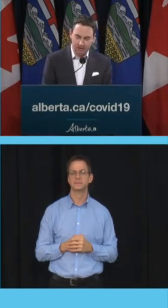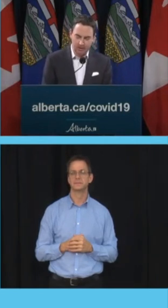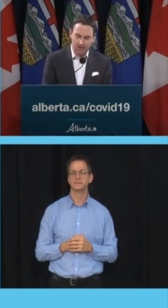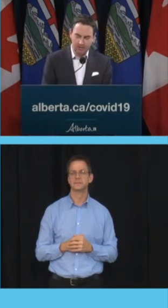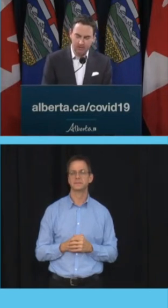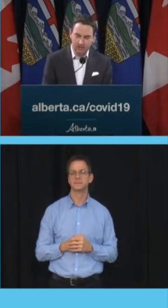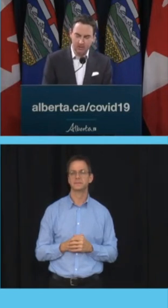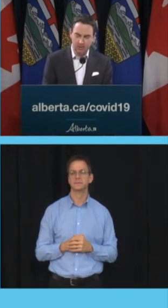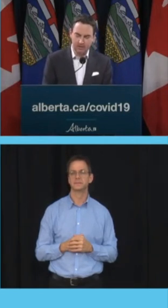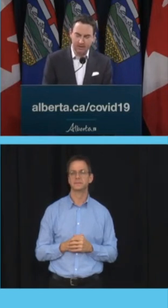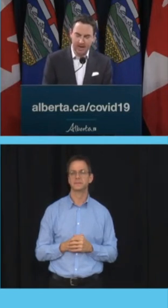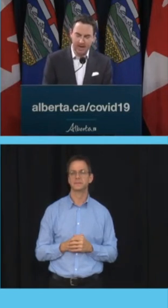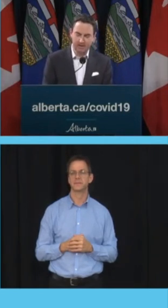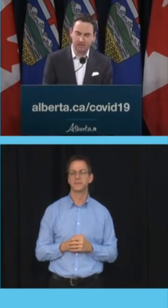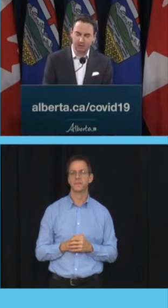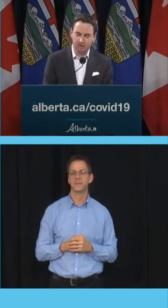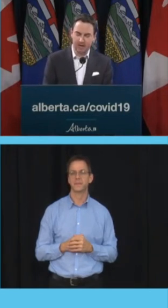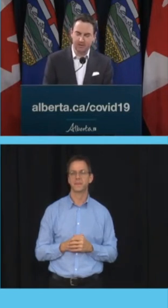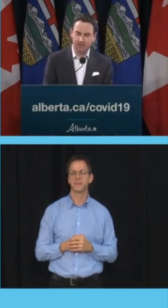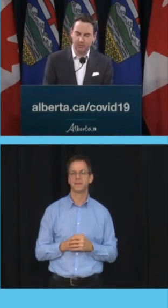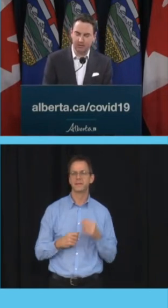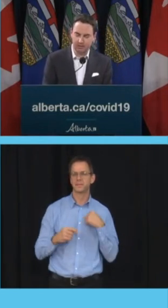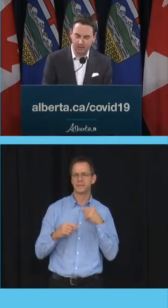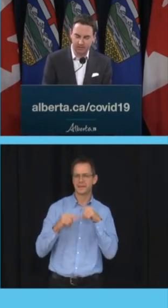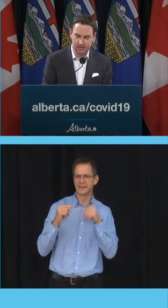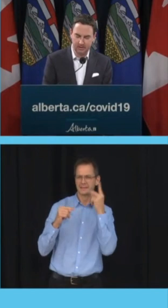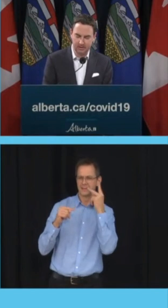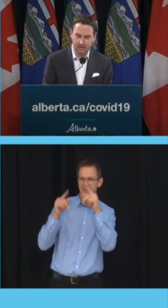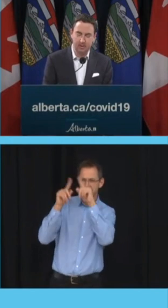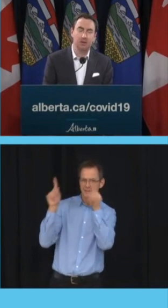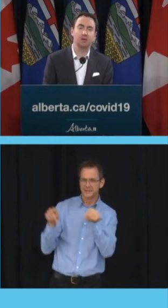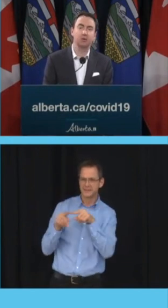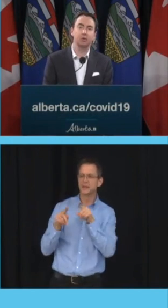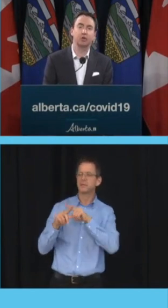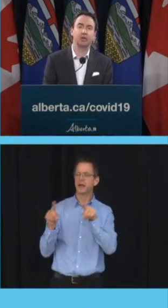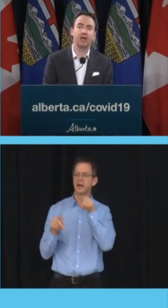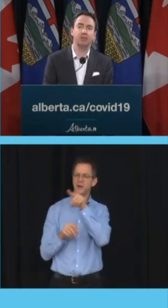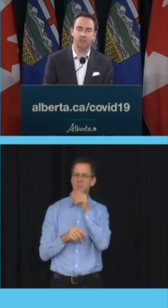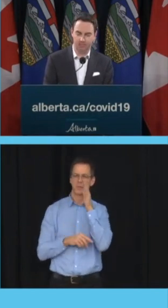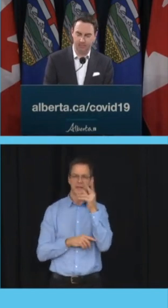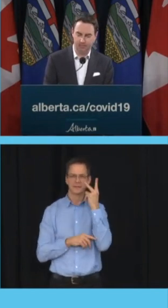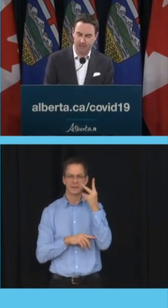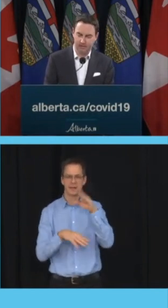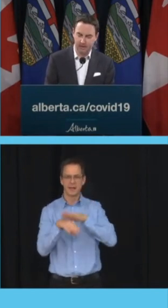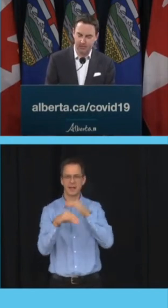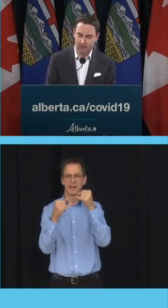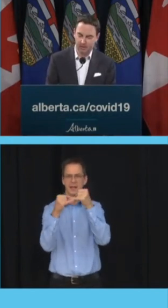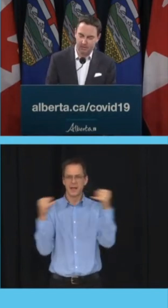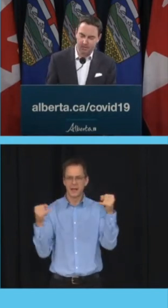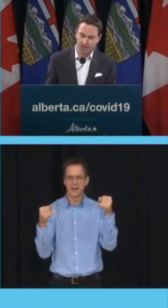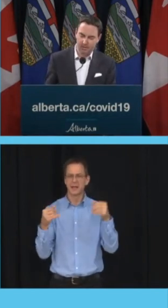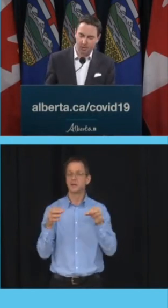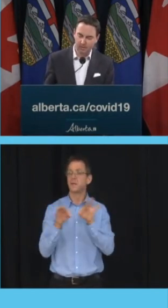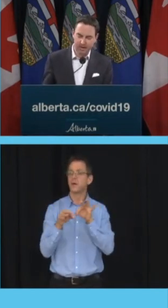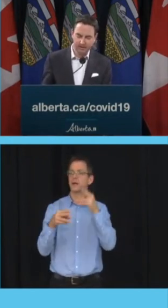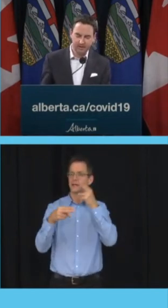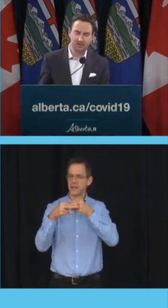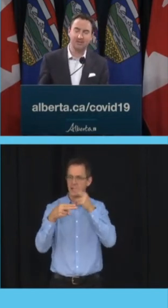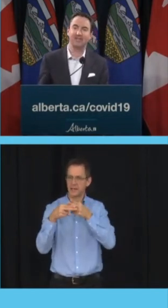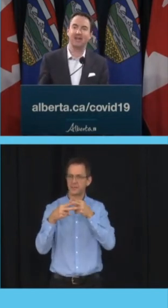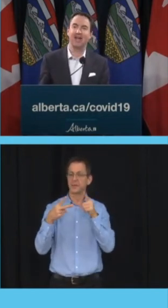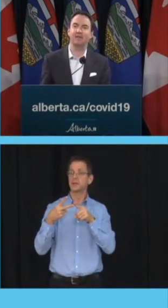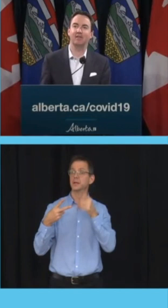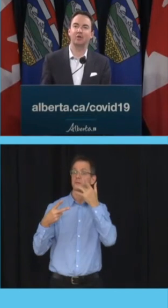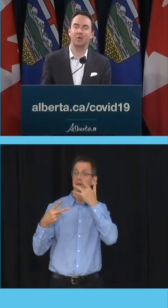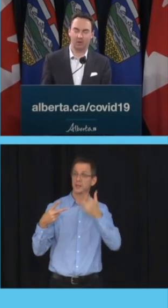be online, if you take a look, you'll see what the enhanced vaccine record looks like. It includes your name, date of birth, COVID